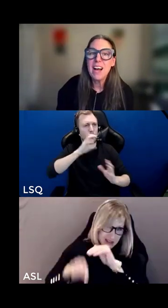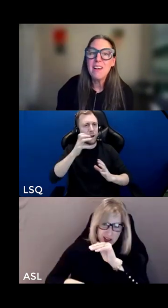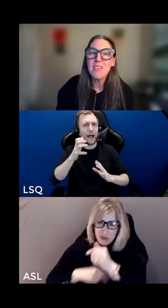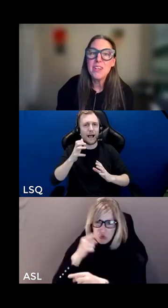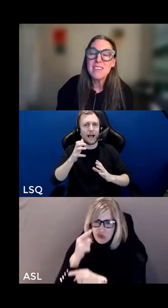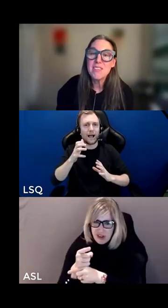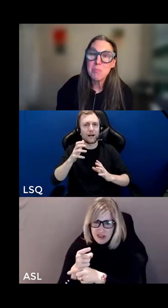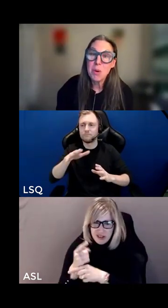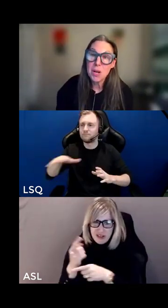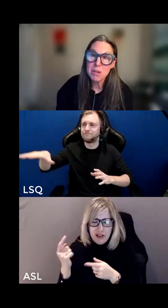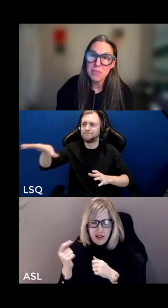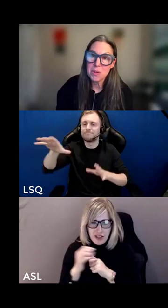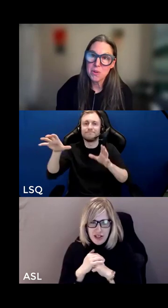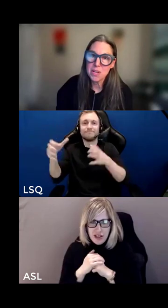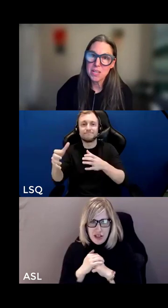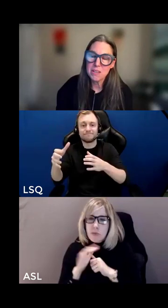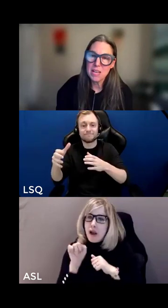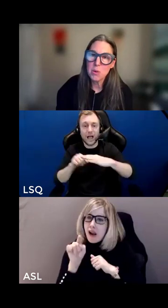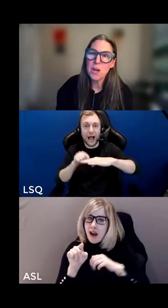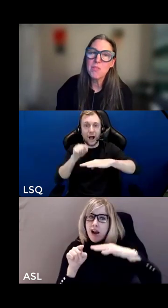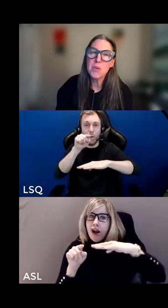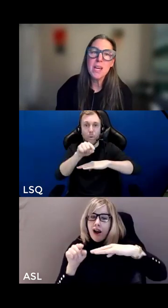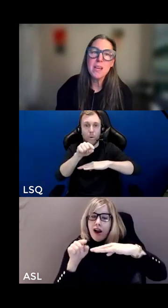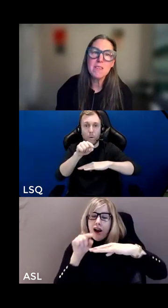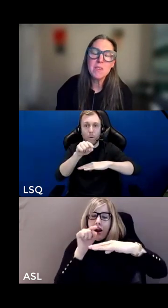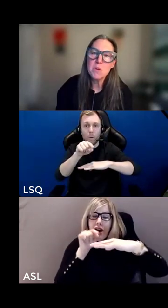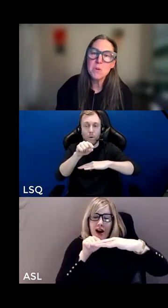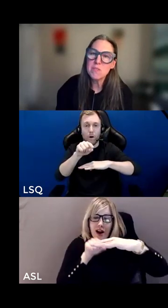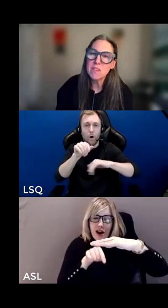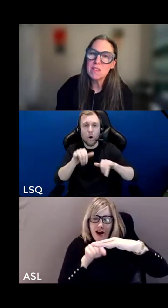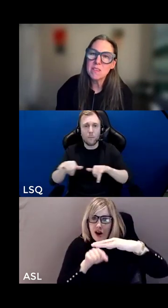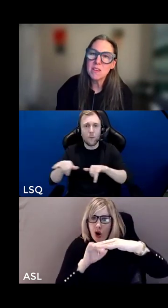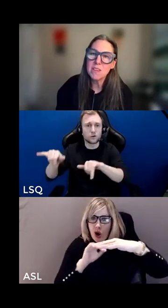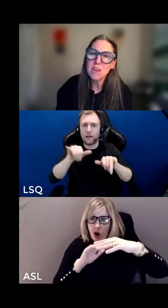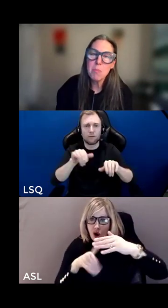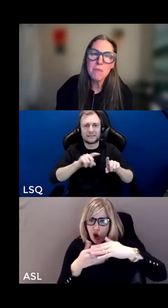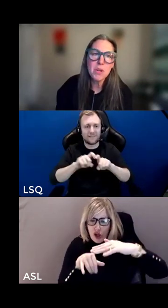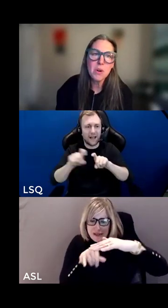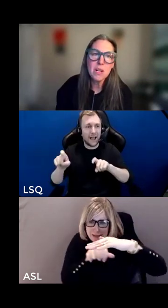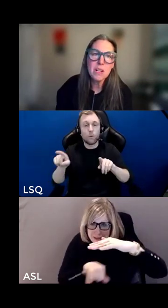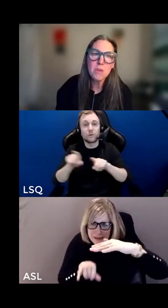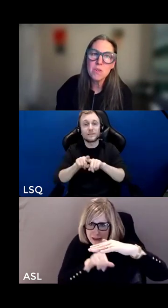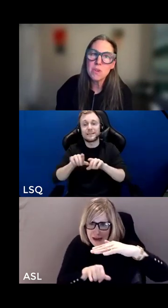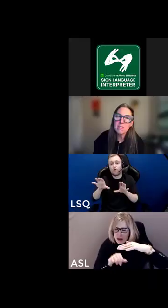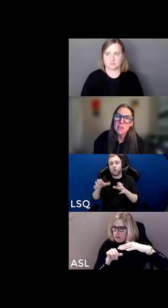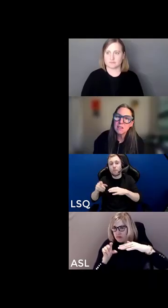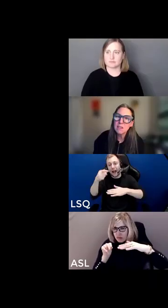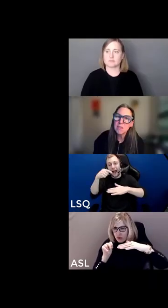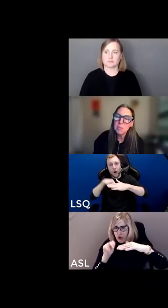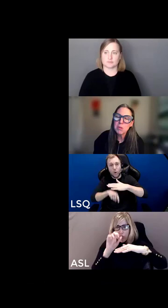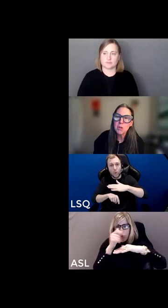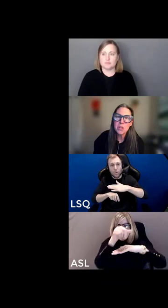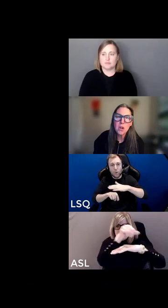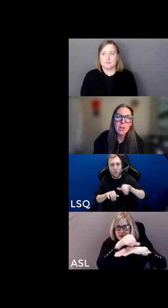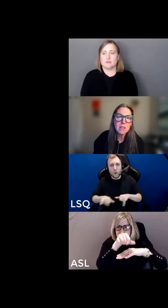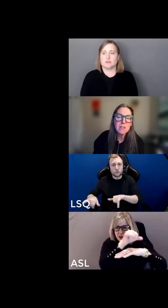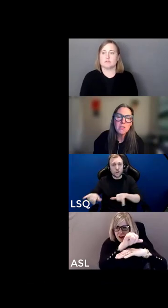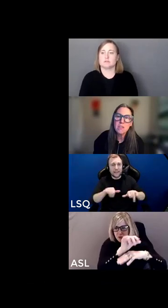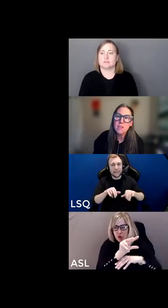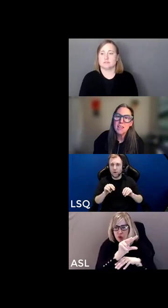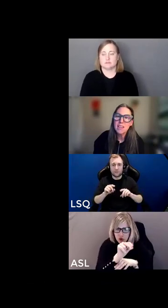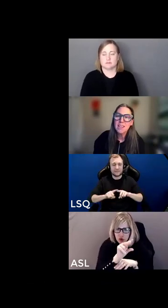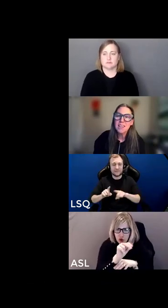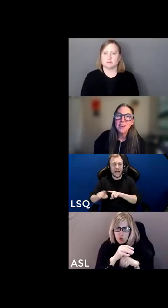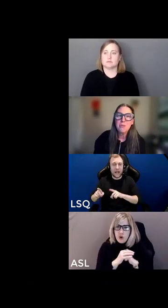but neither is the bottom and one of the ways that those of us on the top of the coin those who are settlers people who are non